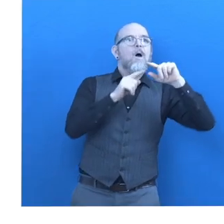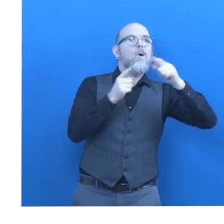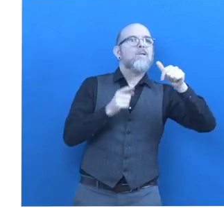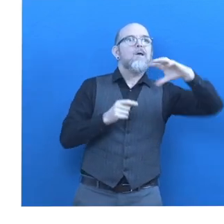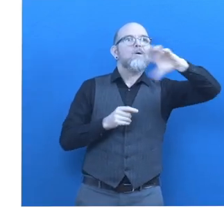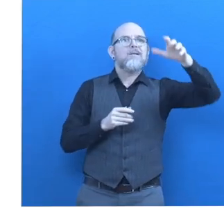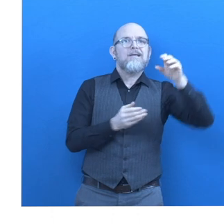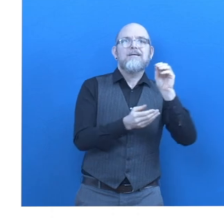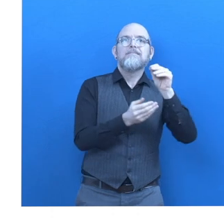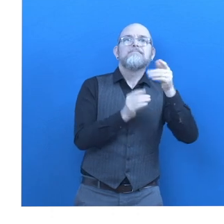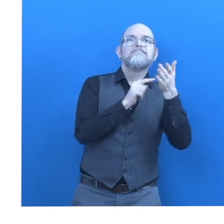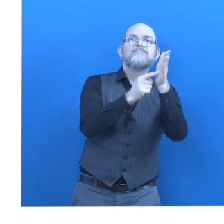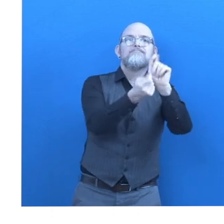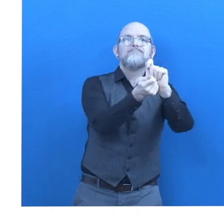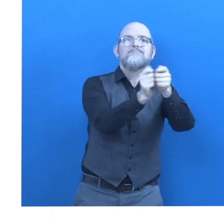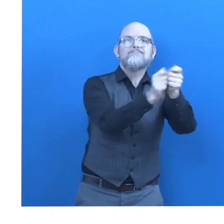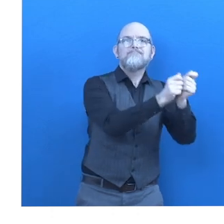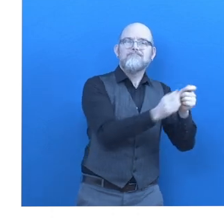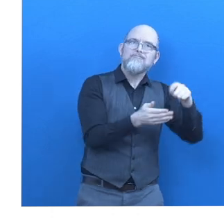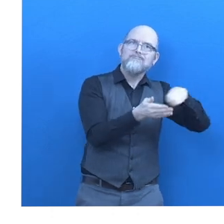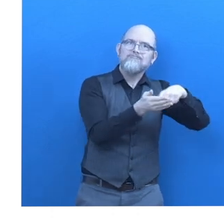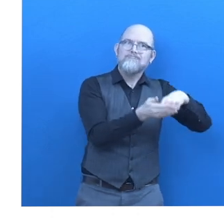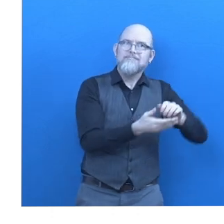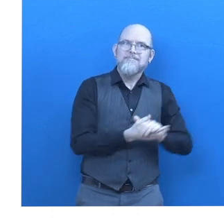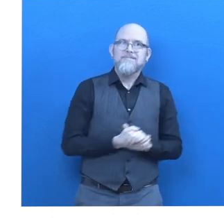how did this solution help you